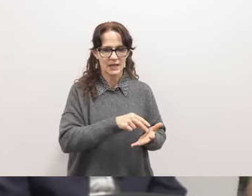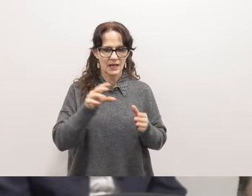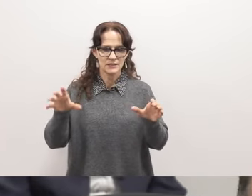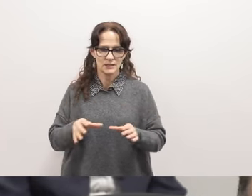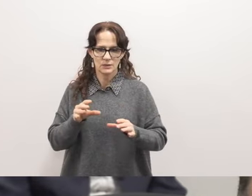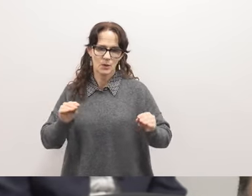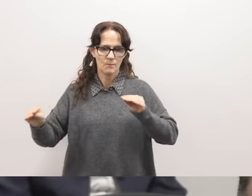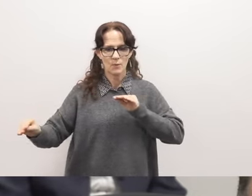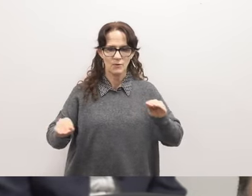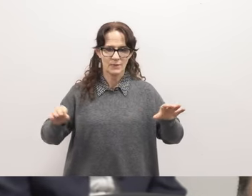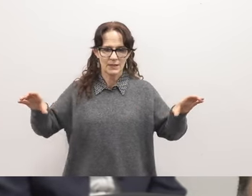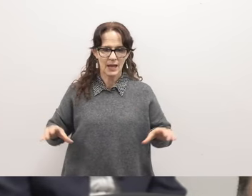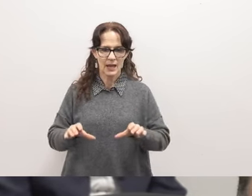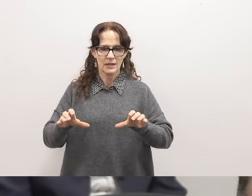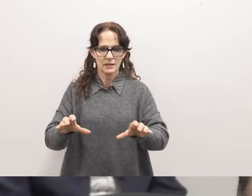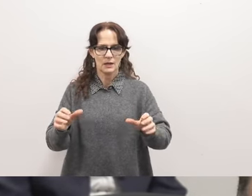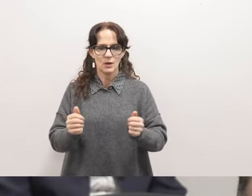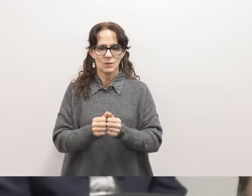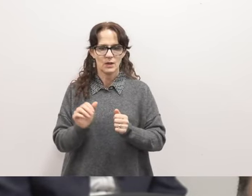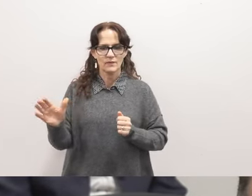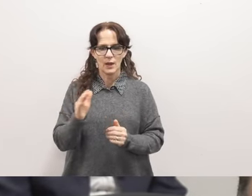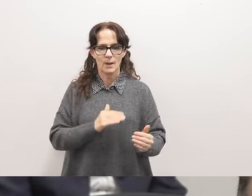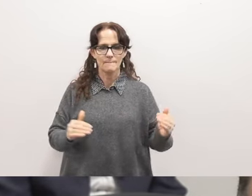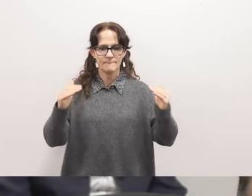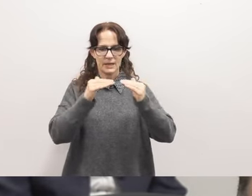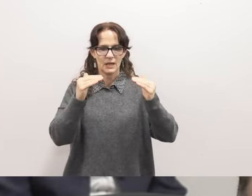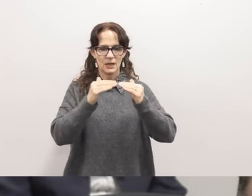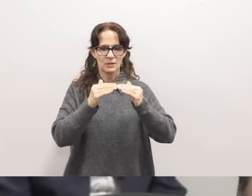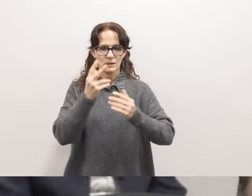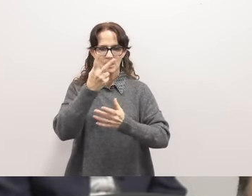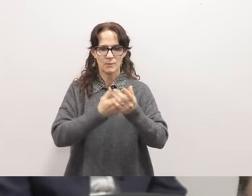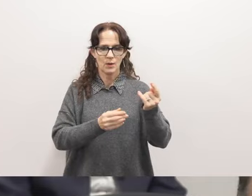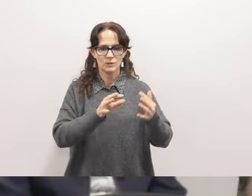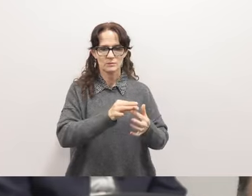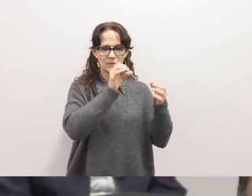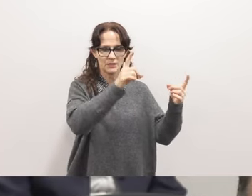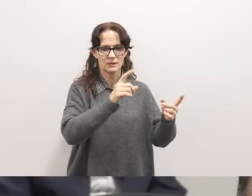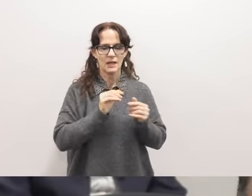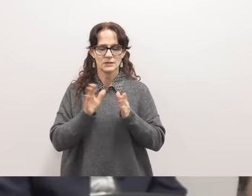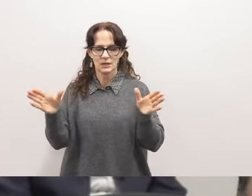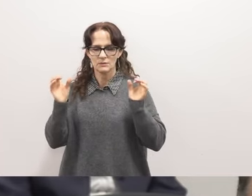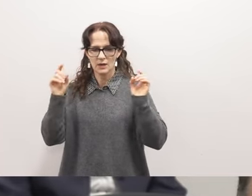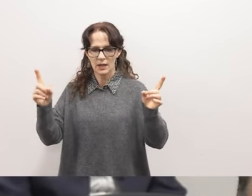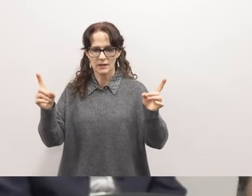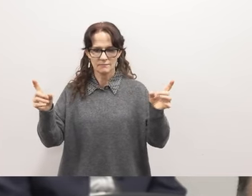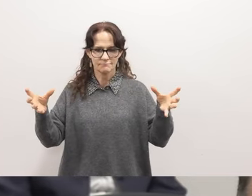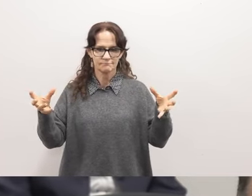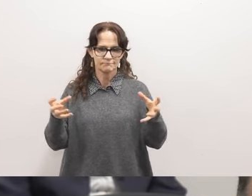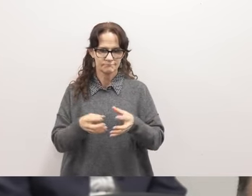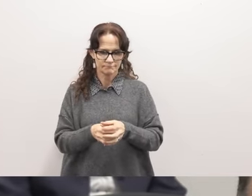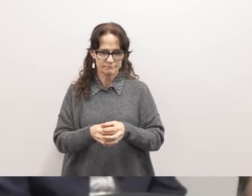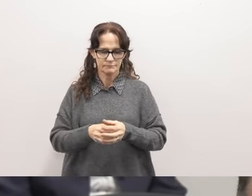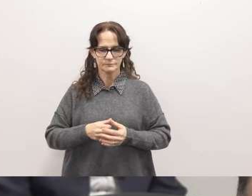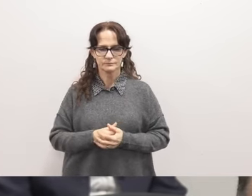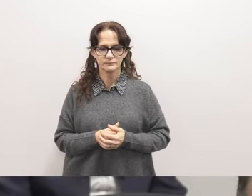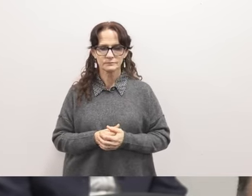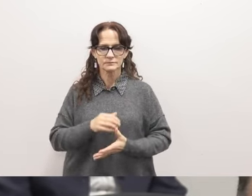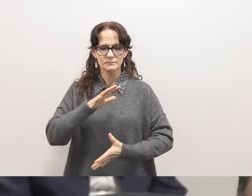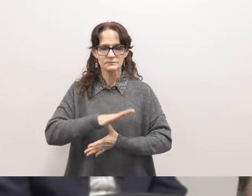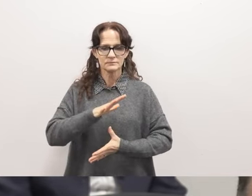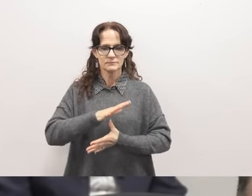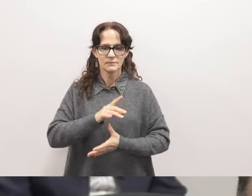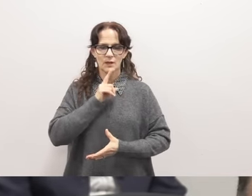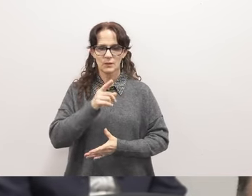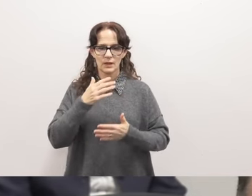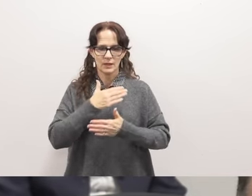movement activities with their peers that are in both special and general education as a senior i